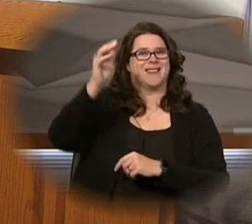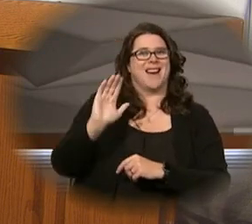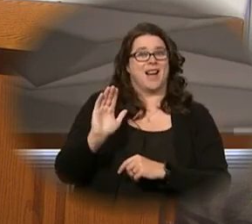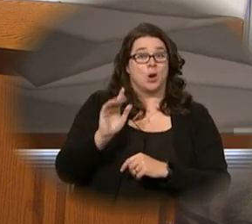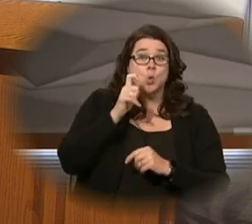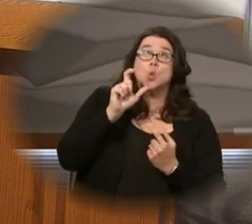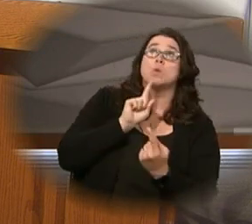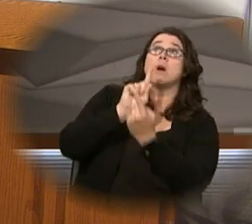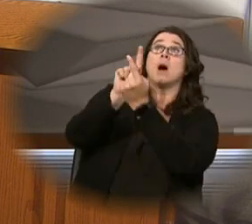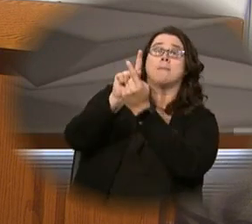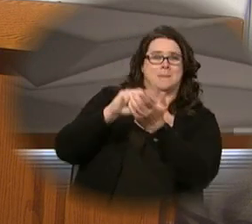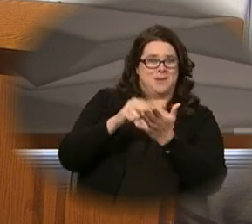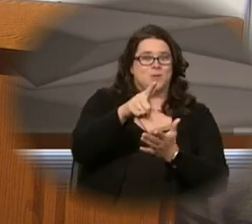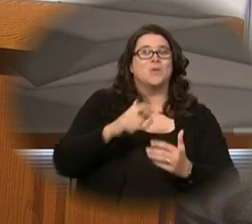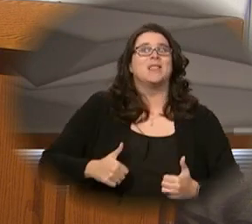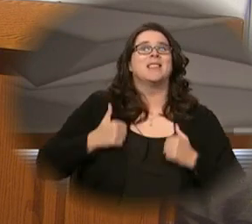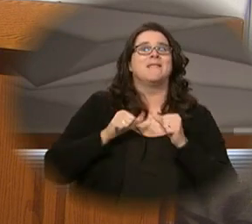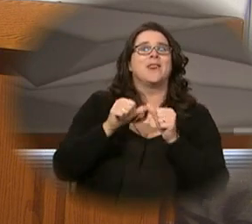life forever.